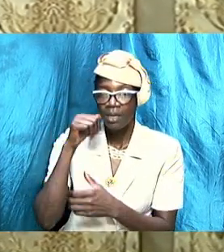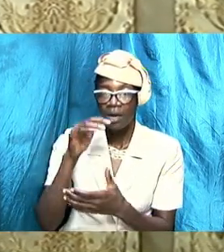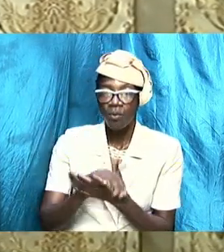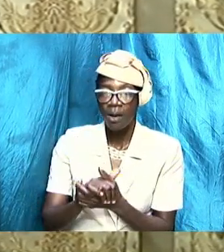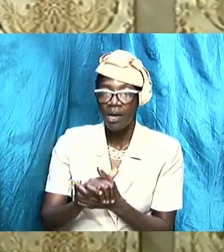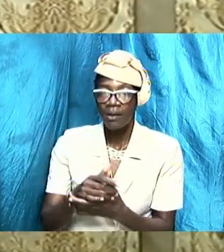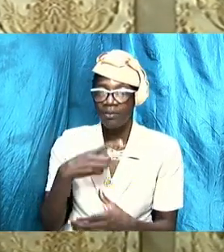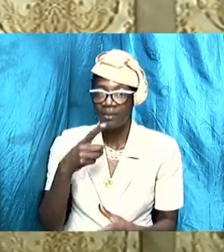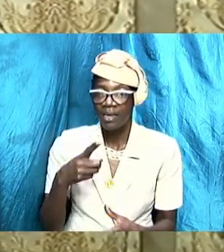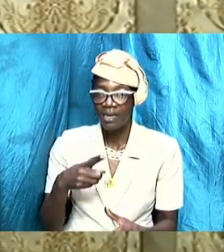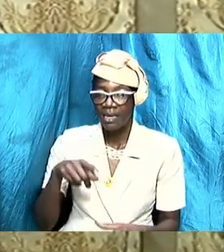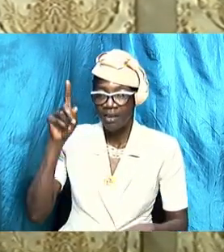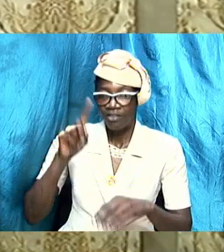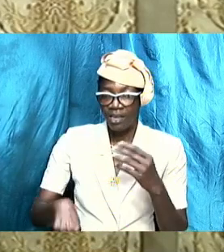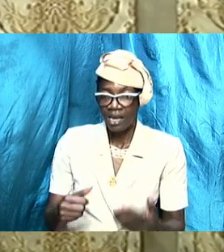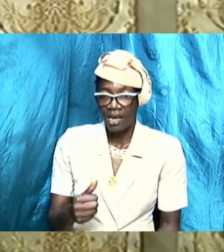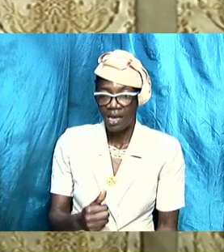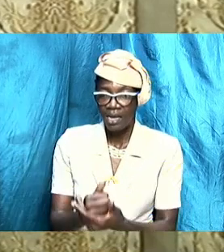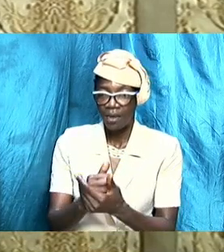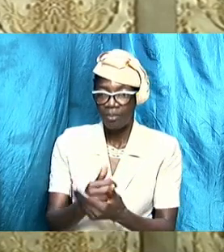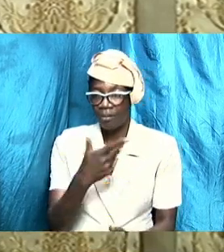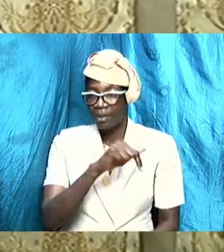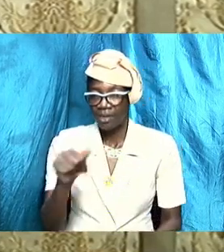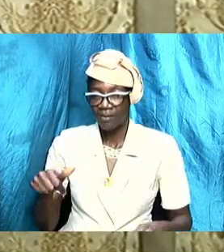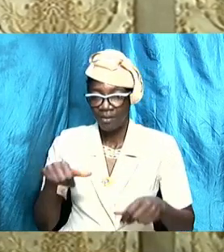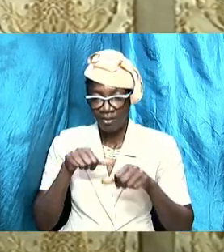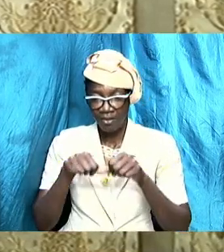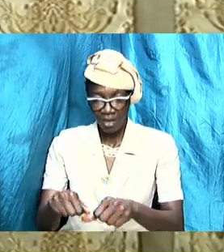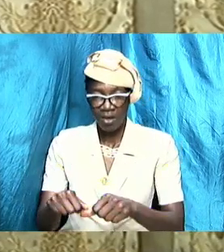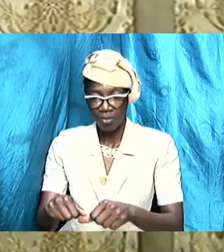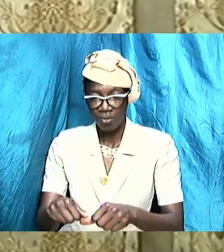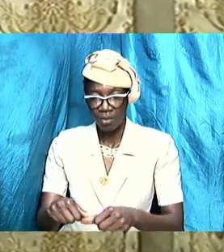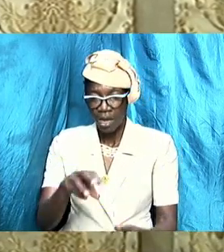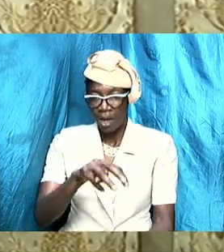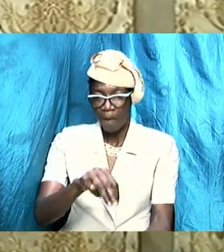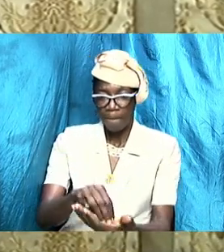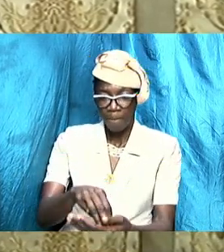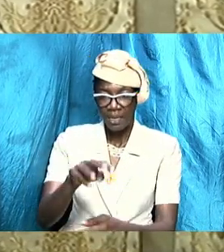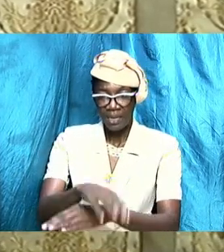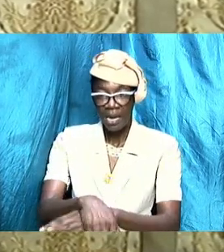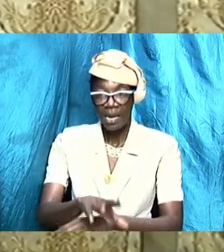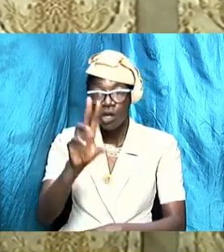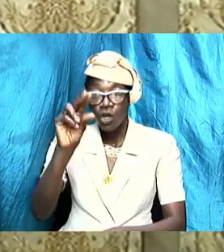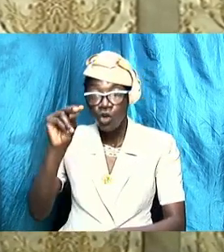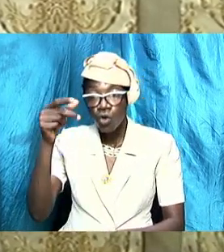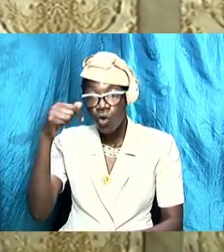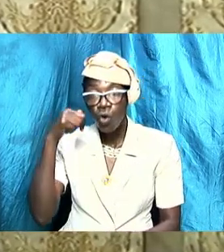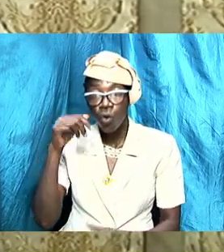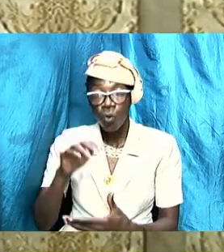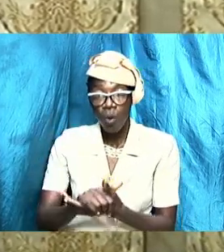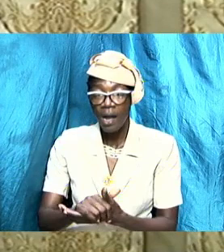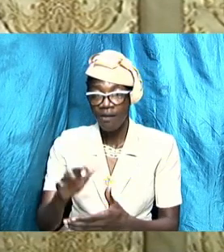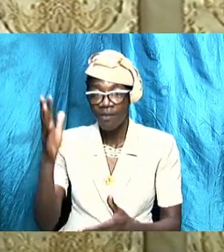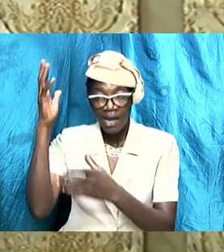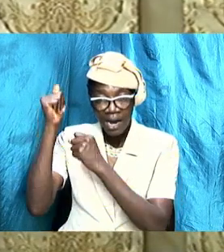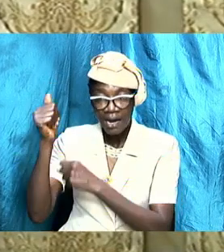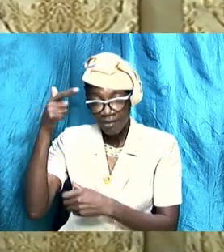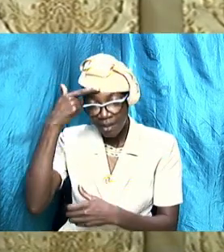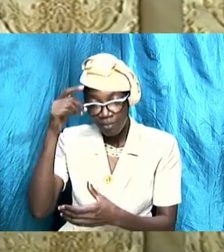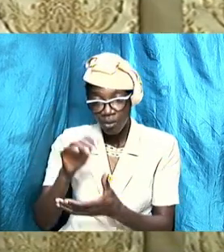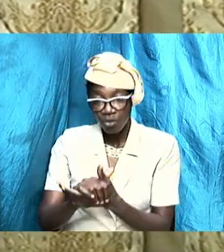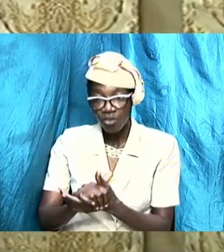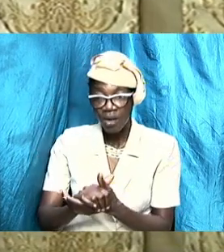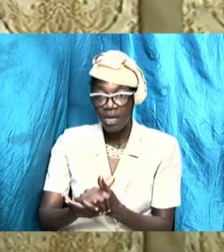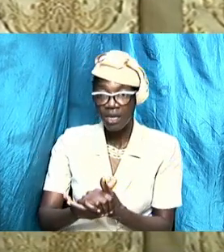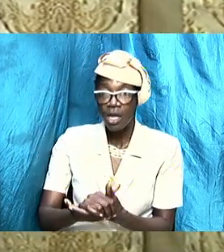it that is wickedness no wife should accept a husband that 12 o'clock in the night you don't